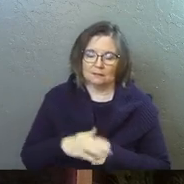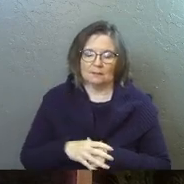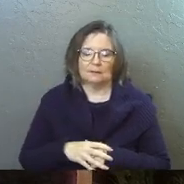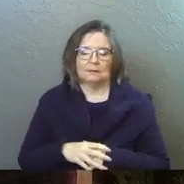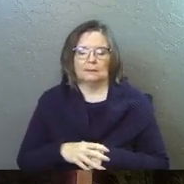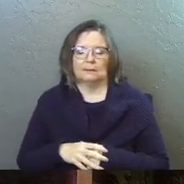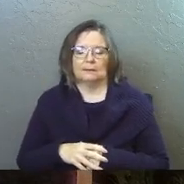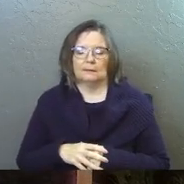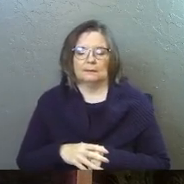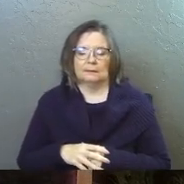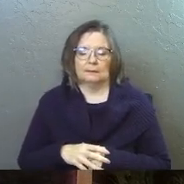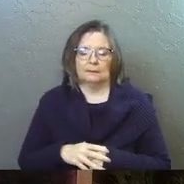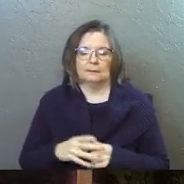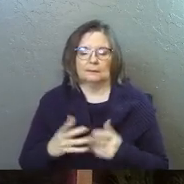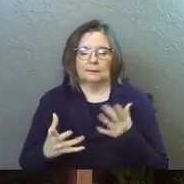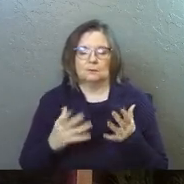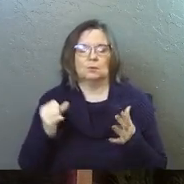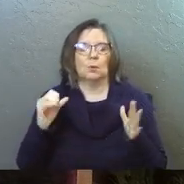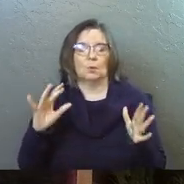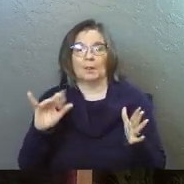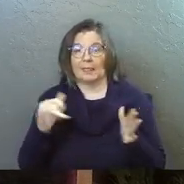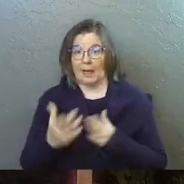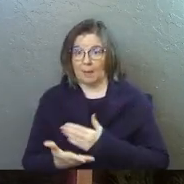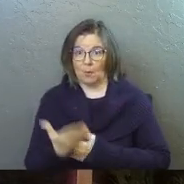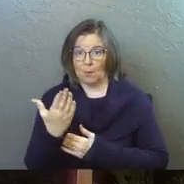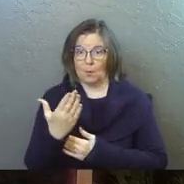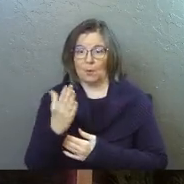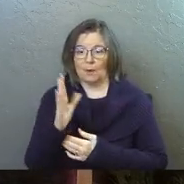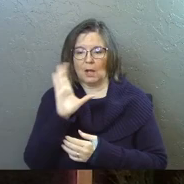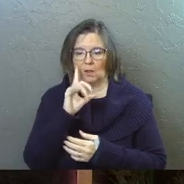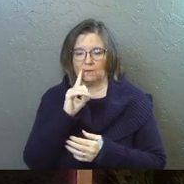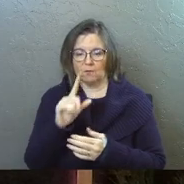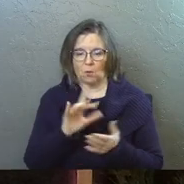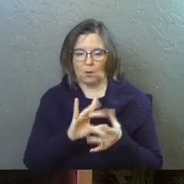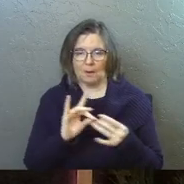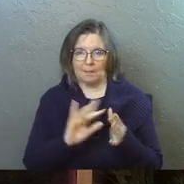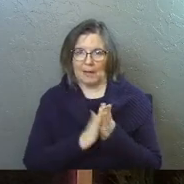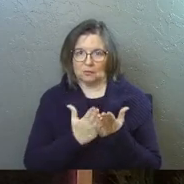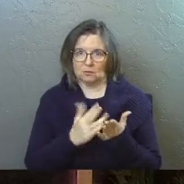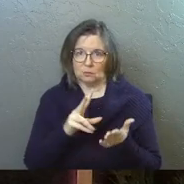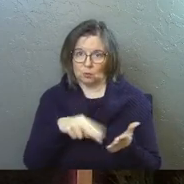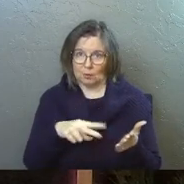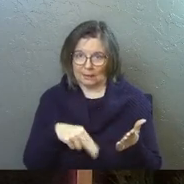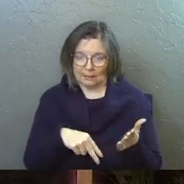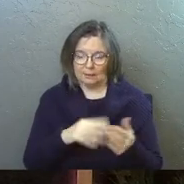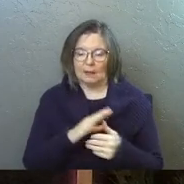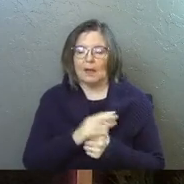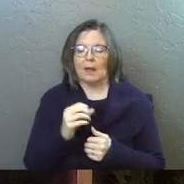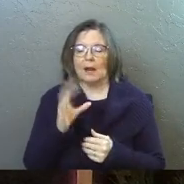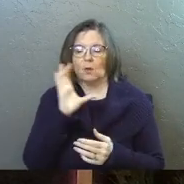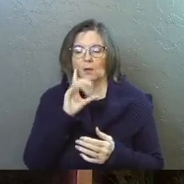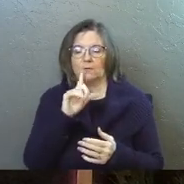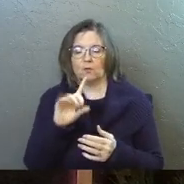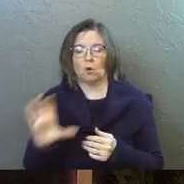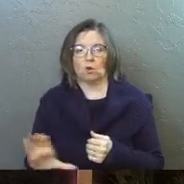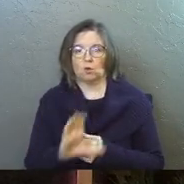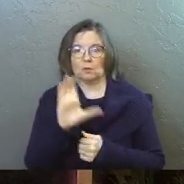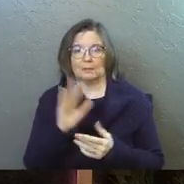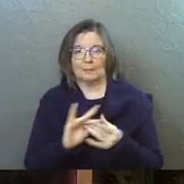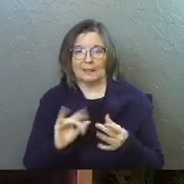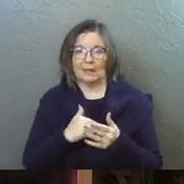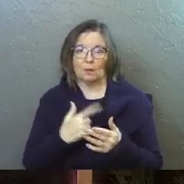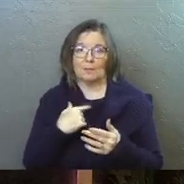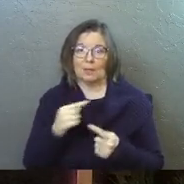Um, so that morning I was looking for a passage of scripture to read and I was looking for a Christmas